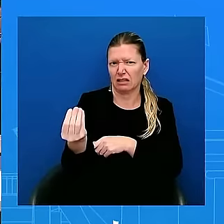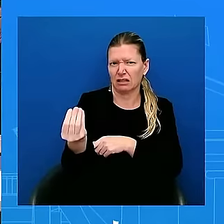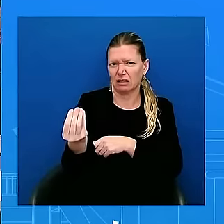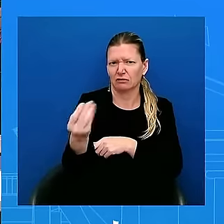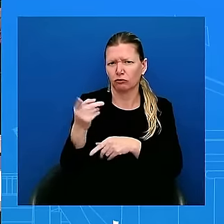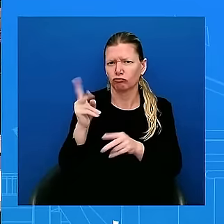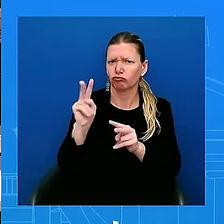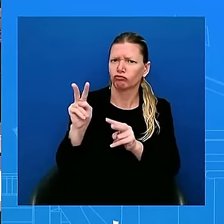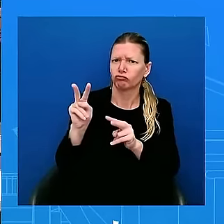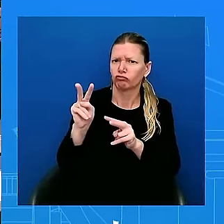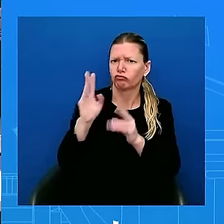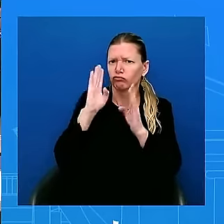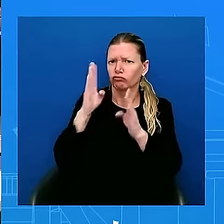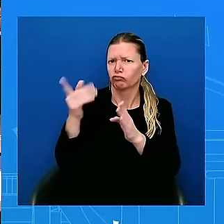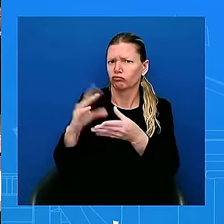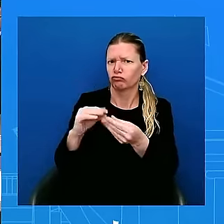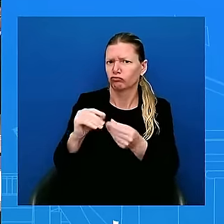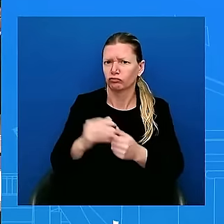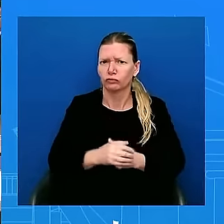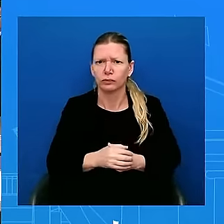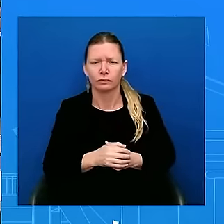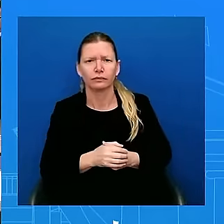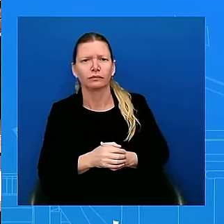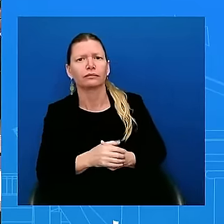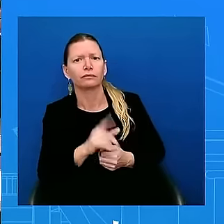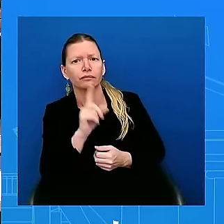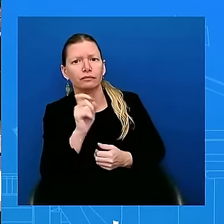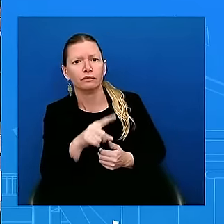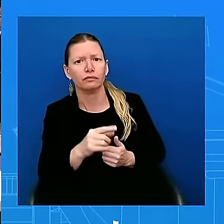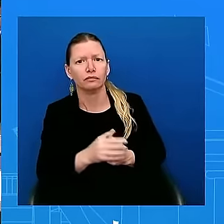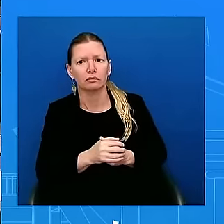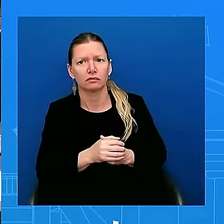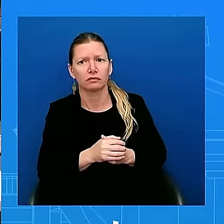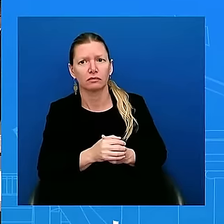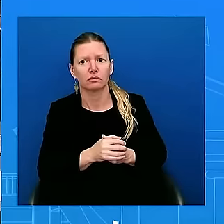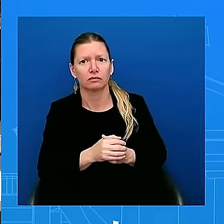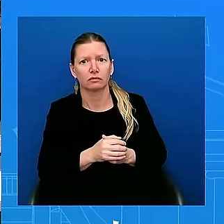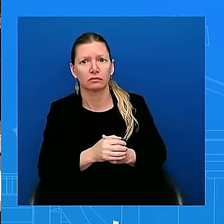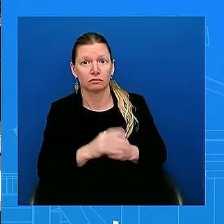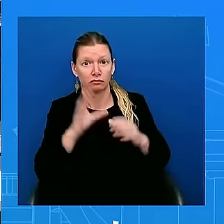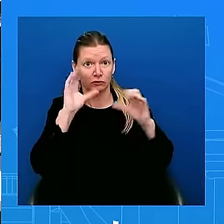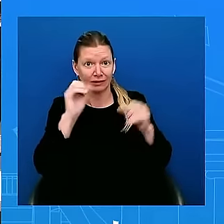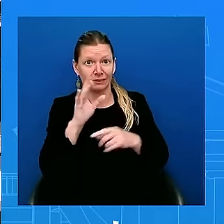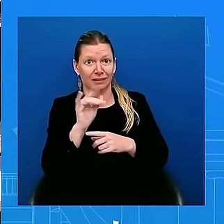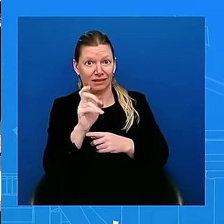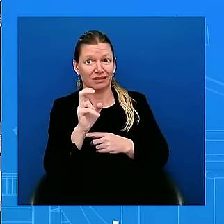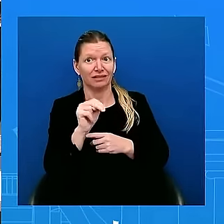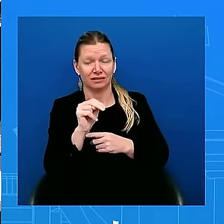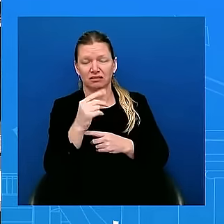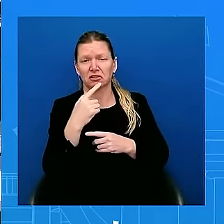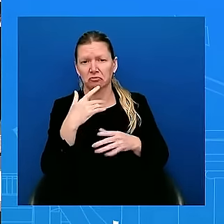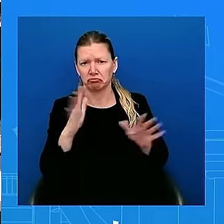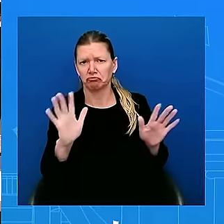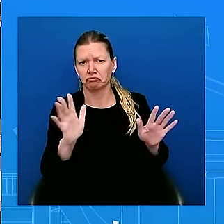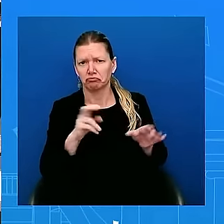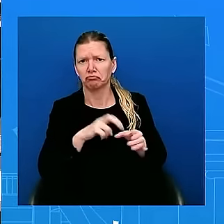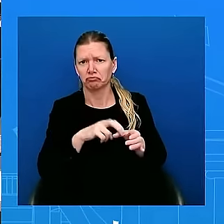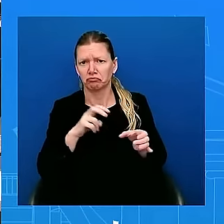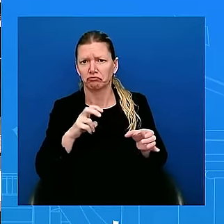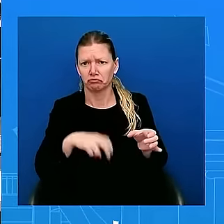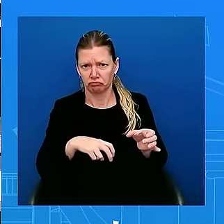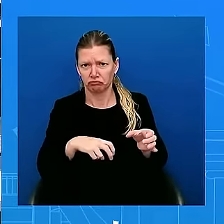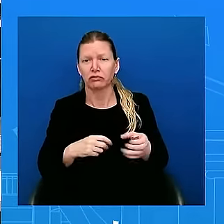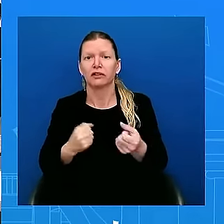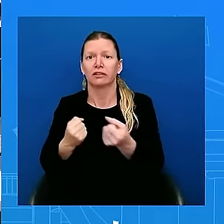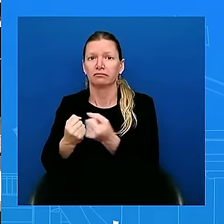President Biden said he was going to step aside and endorse Vice President Harris